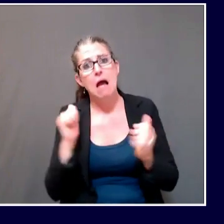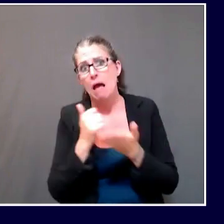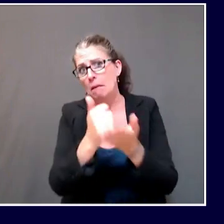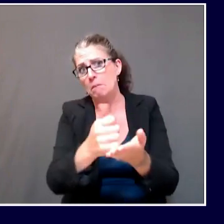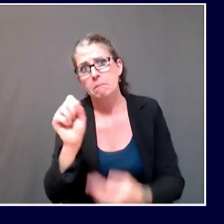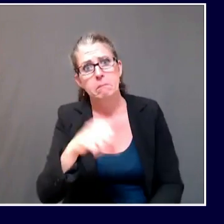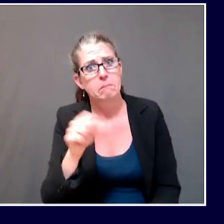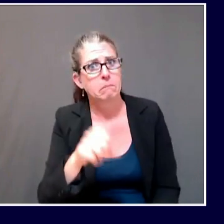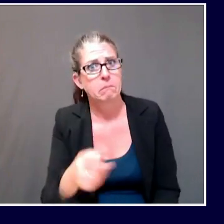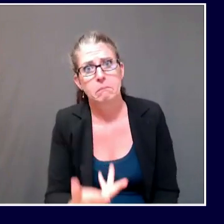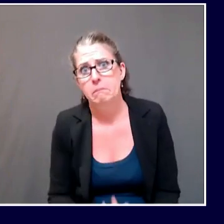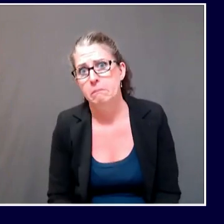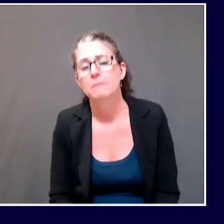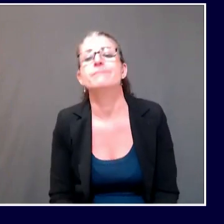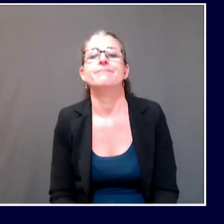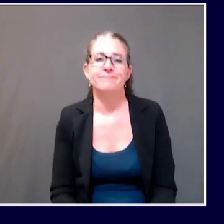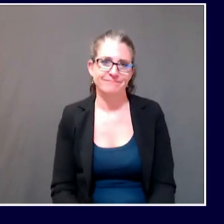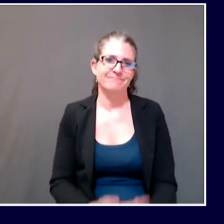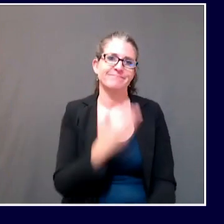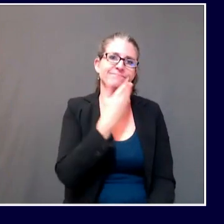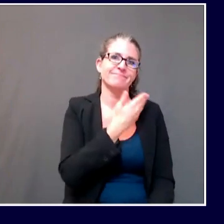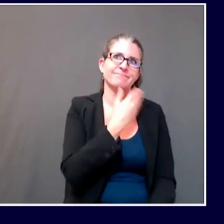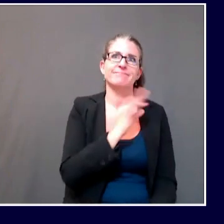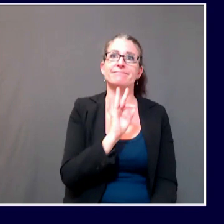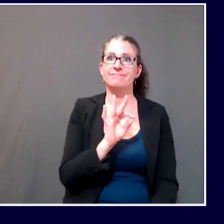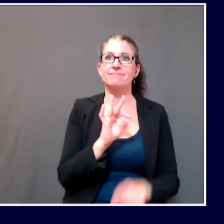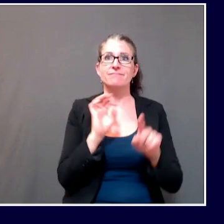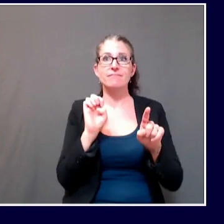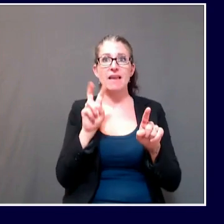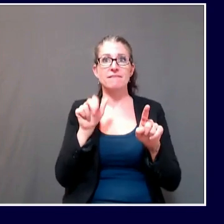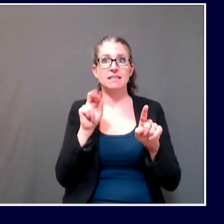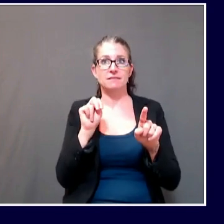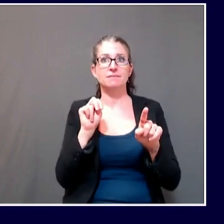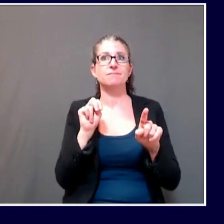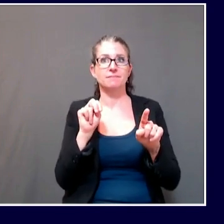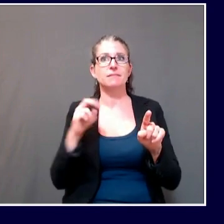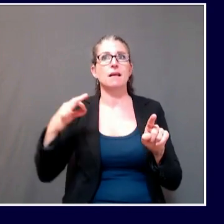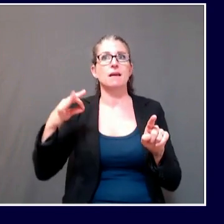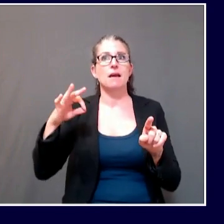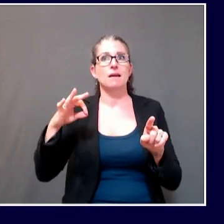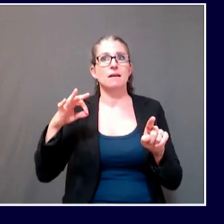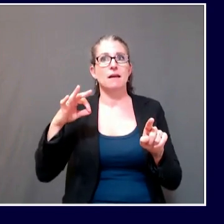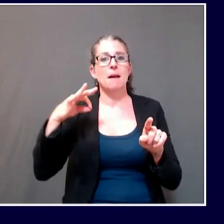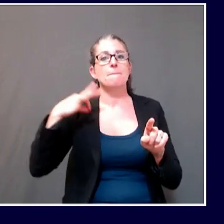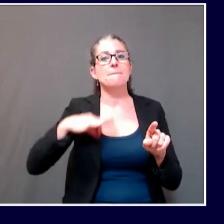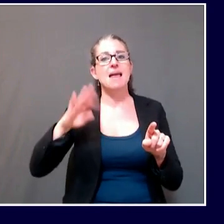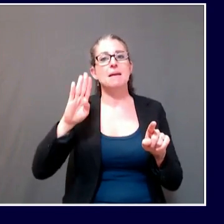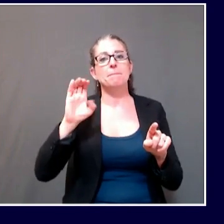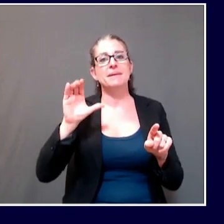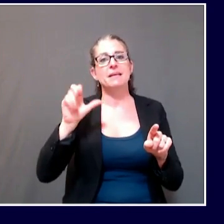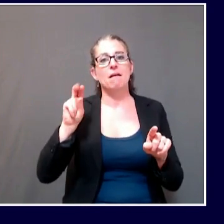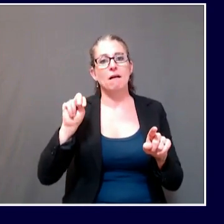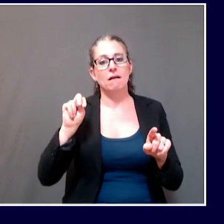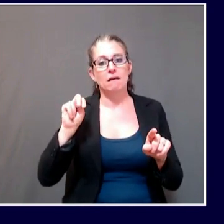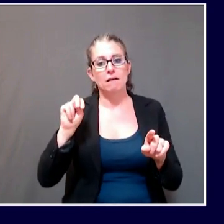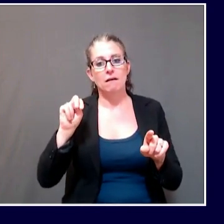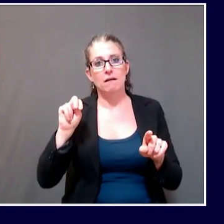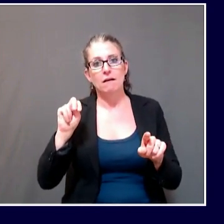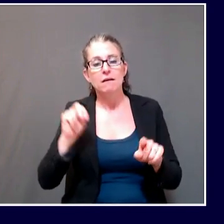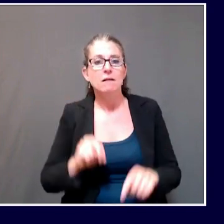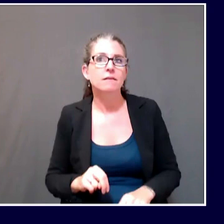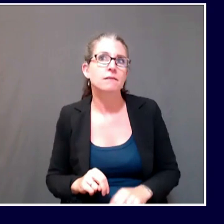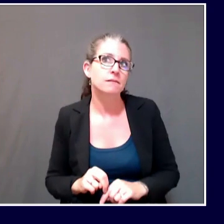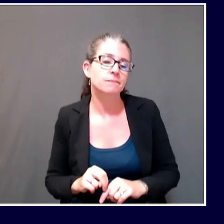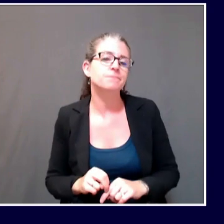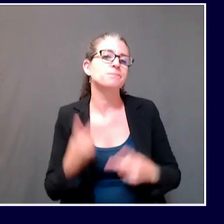I'm to turn now to Evan Popp at the main beacon. Thank you so much. I have two questions for the governor related to planning around the